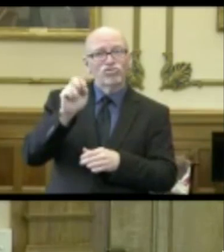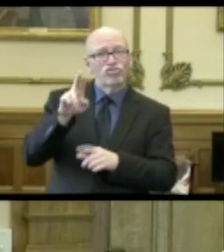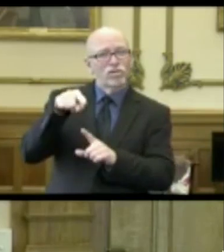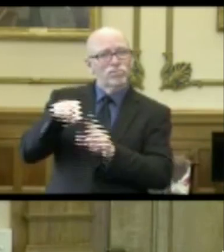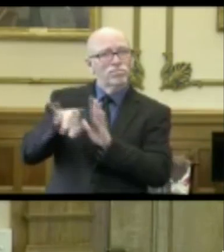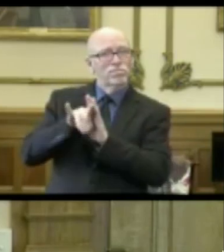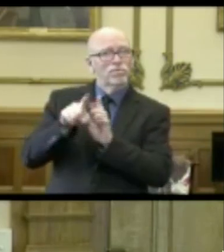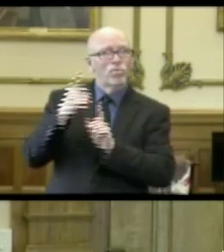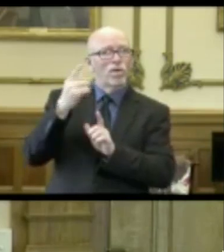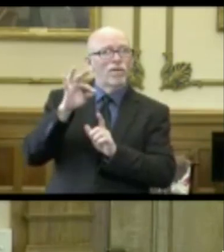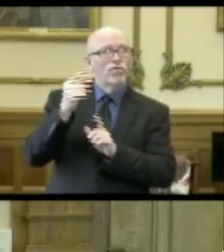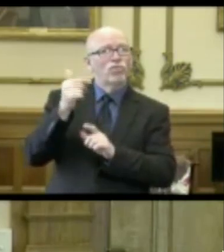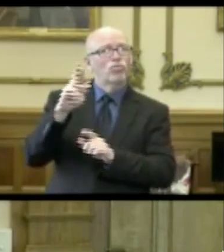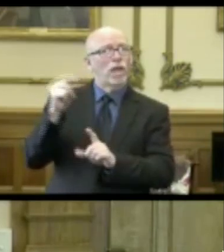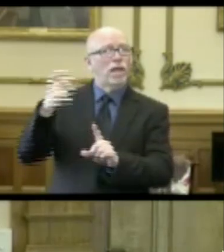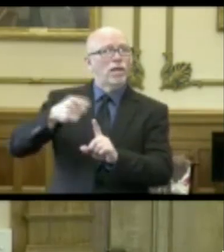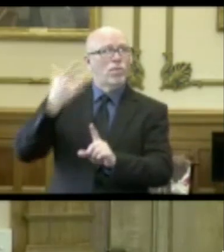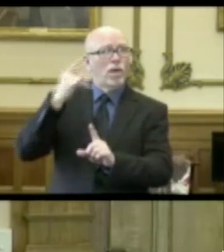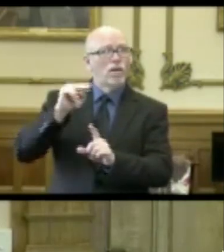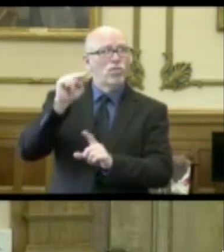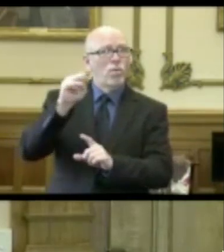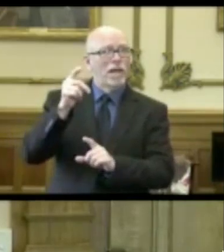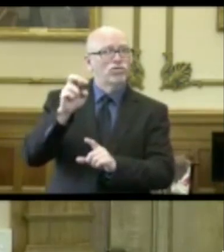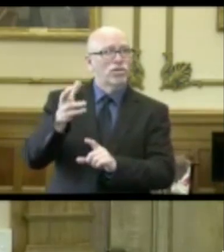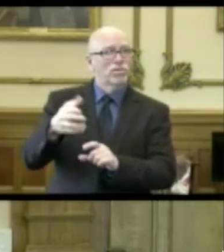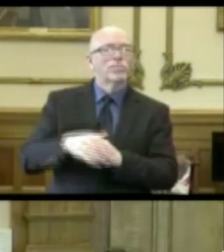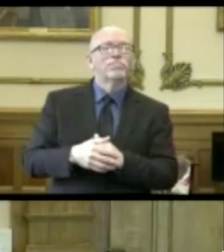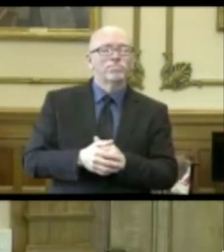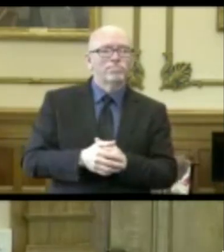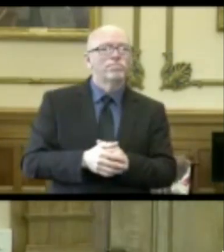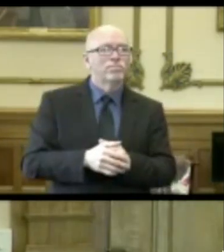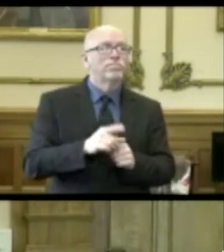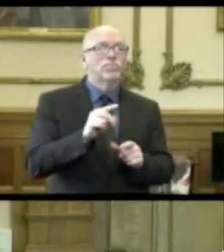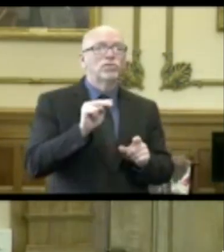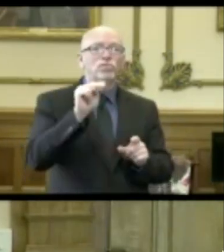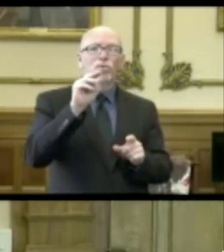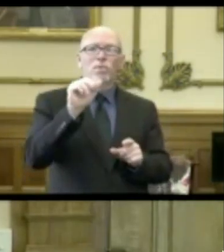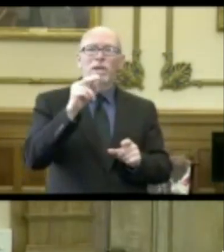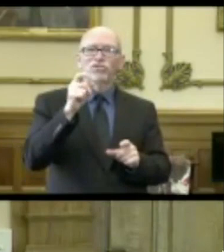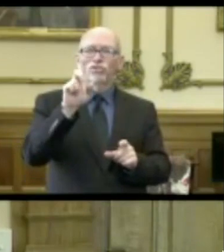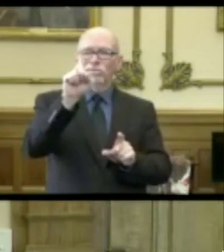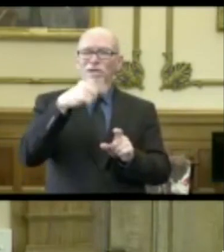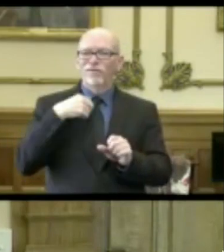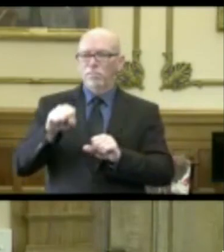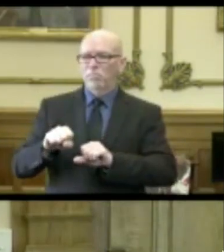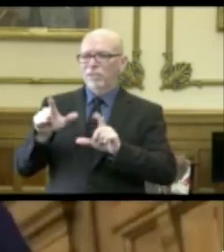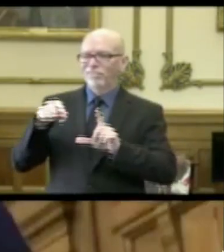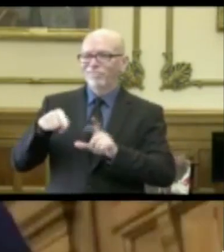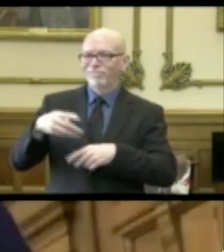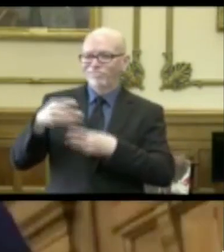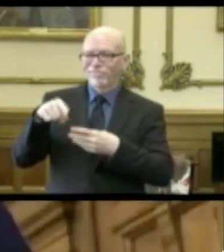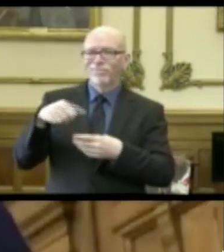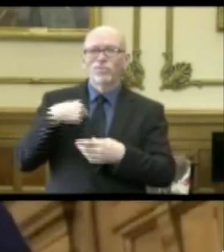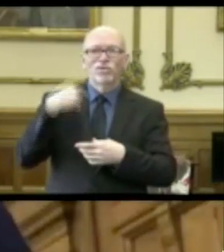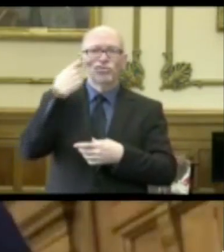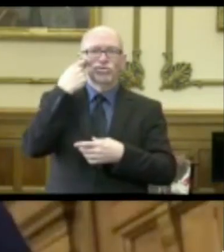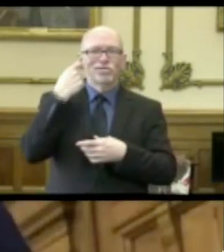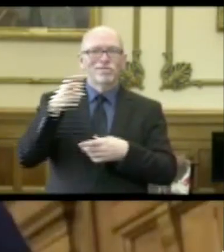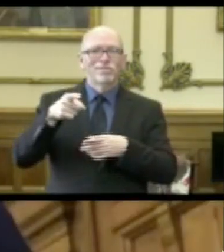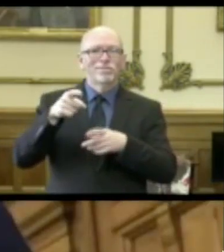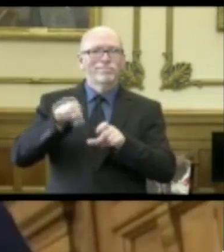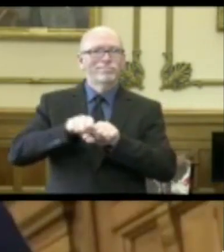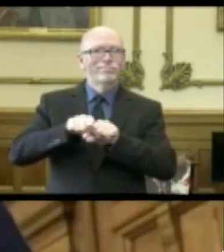selected as one of the grant recipients? North Manchester, let me look here real quick because we just put out the